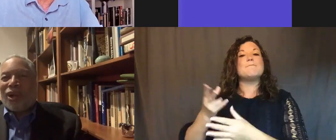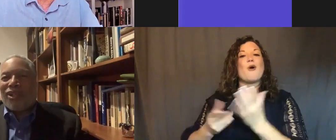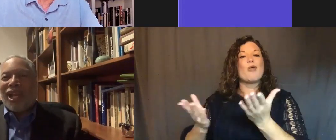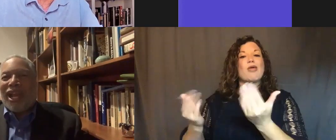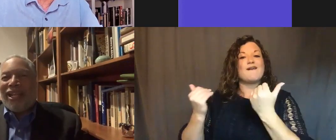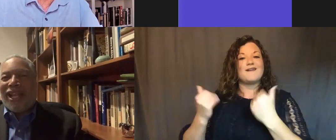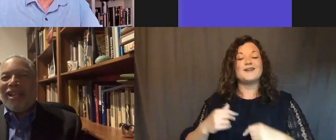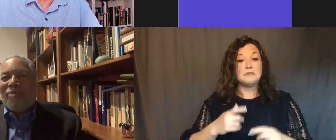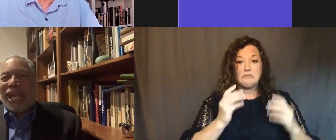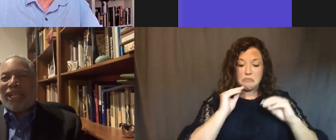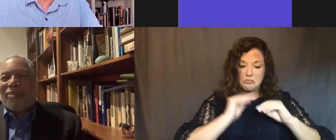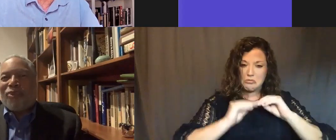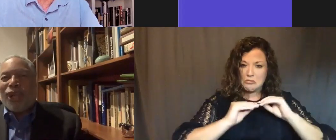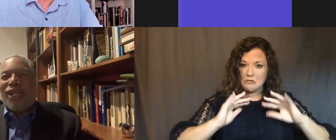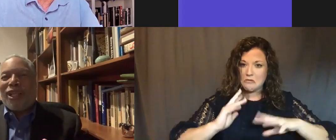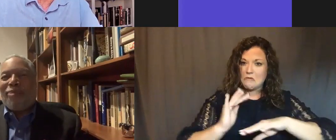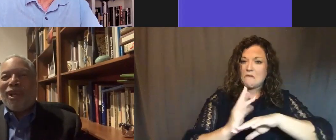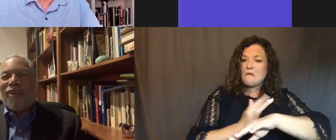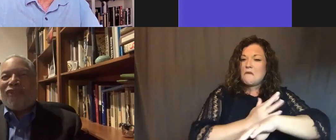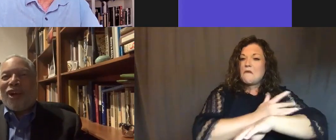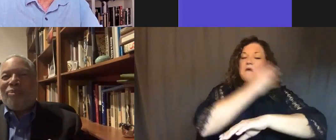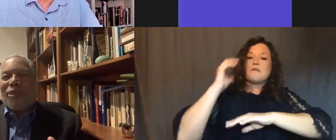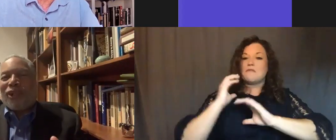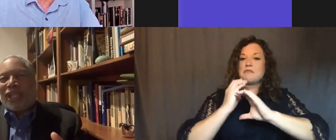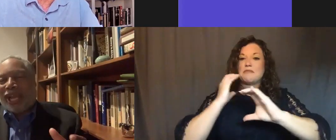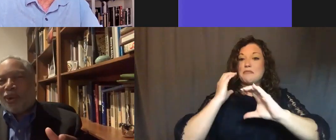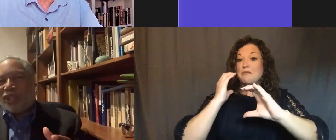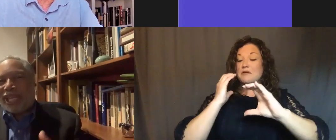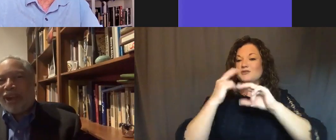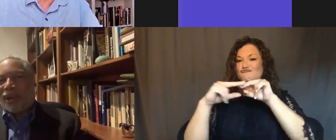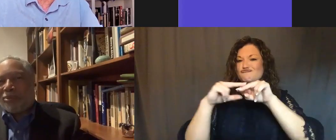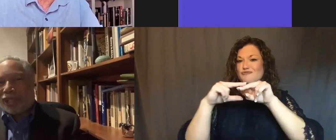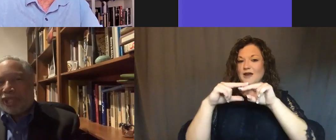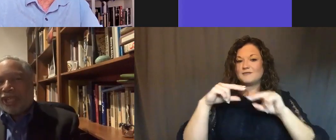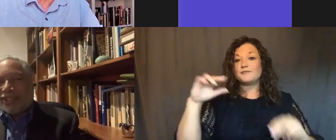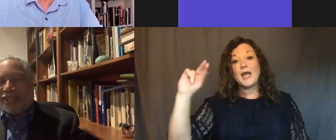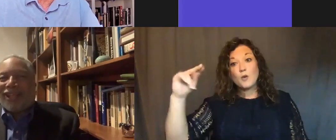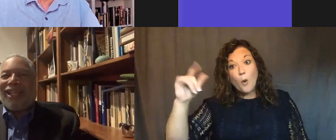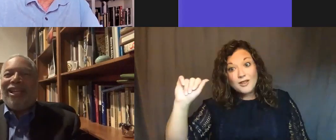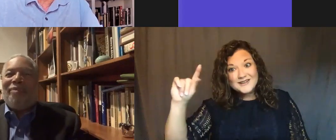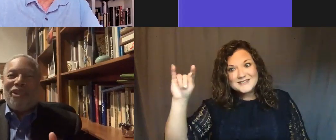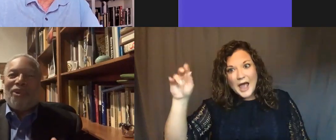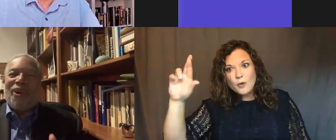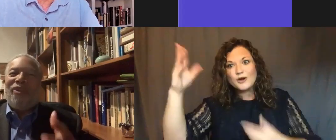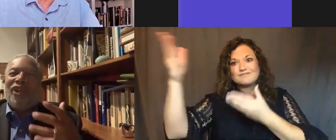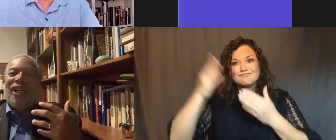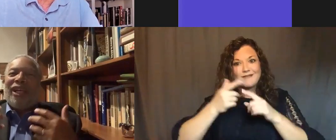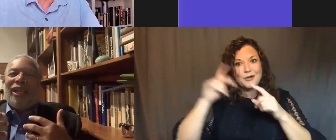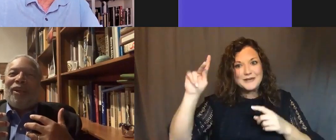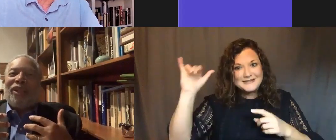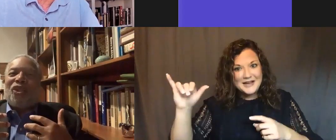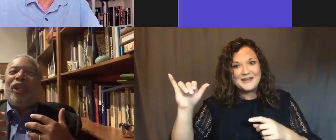the cars, and then we had to bring them from, we brought the Angola Tower up to Kentucky, and then we drove,